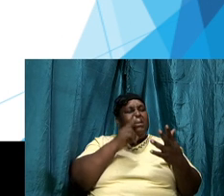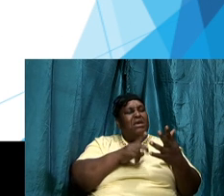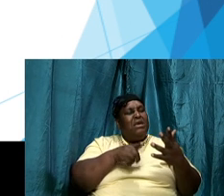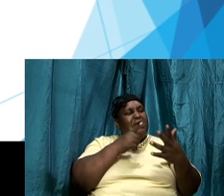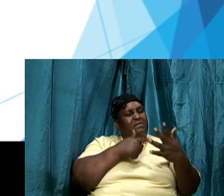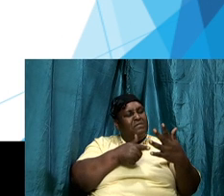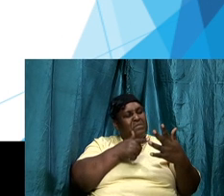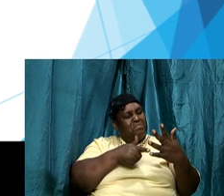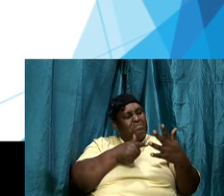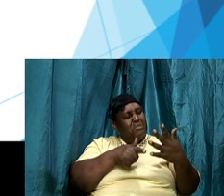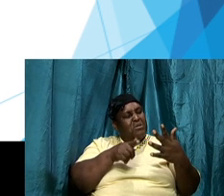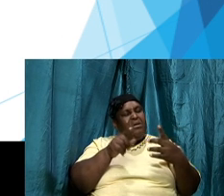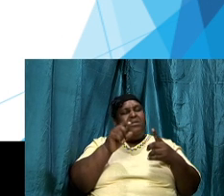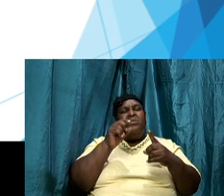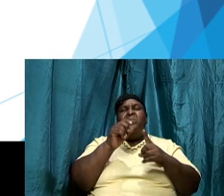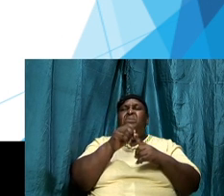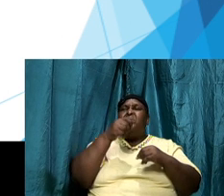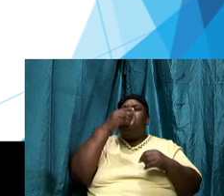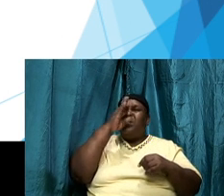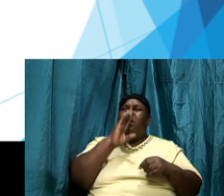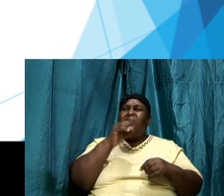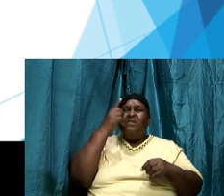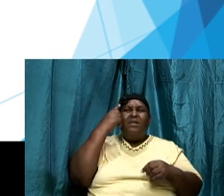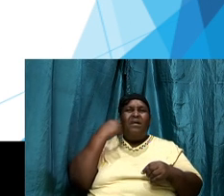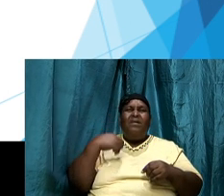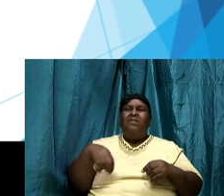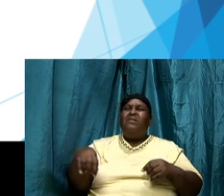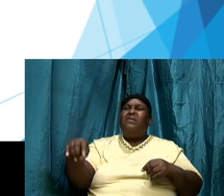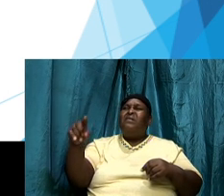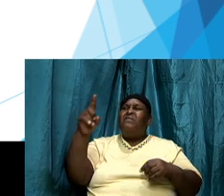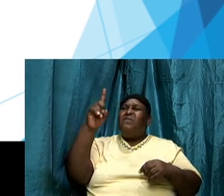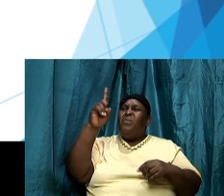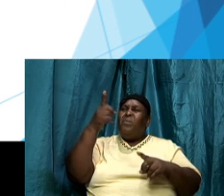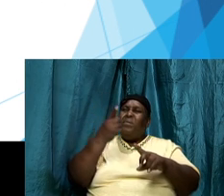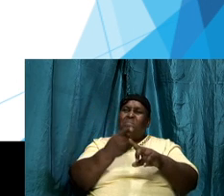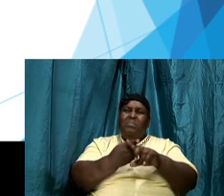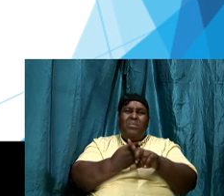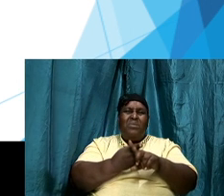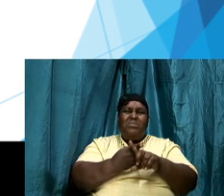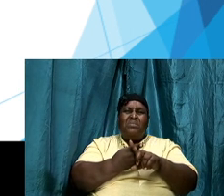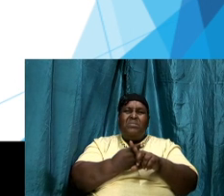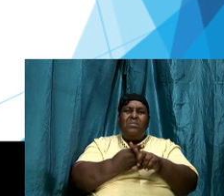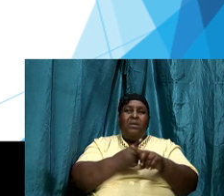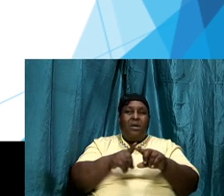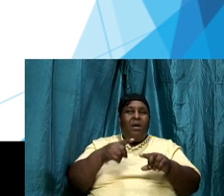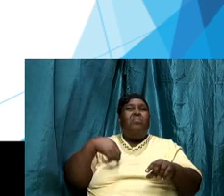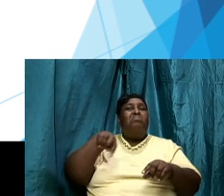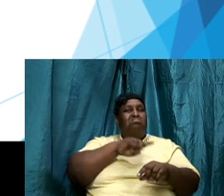for the last one month but we are Christians